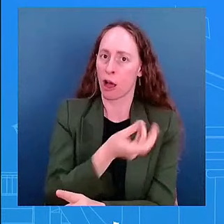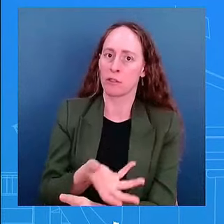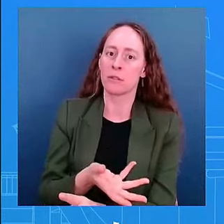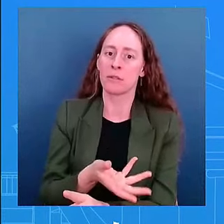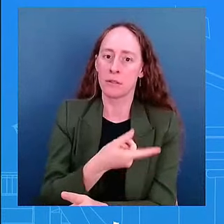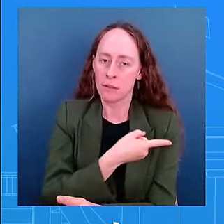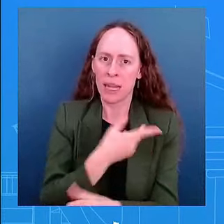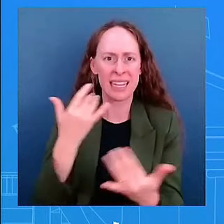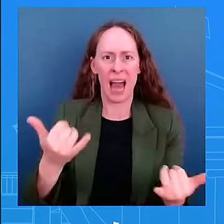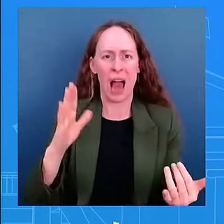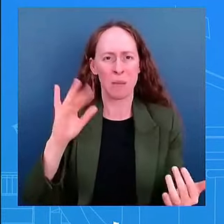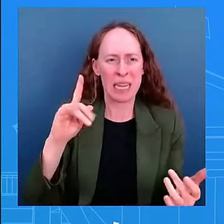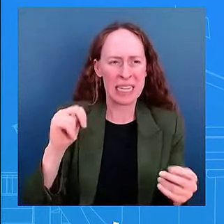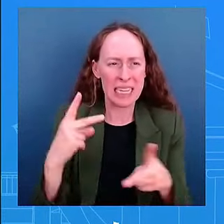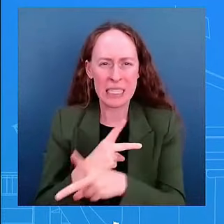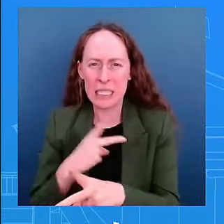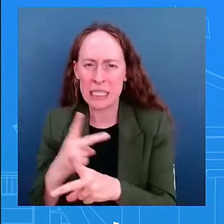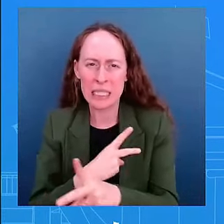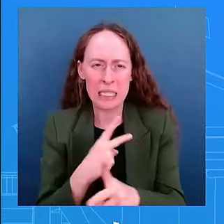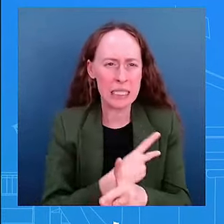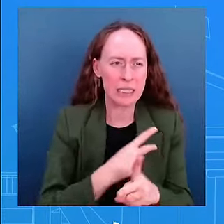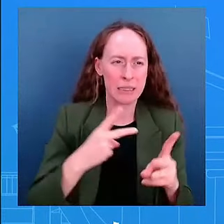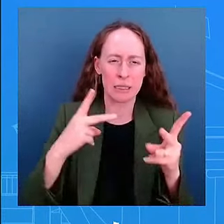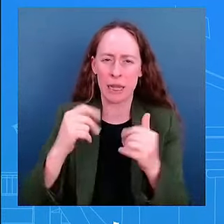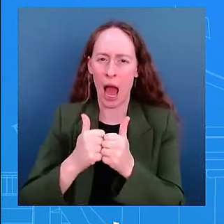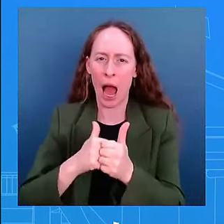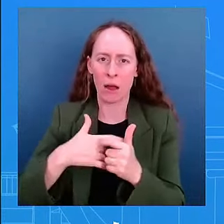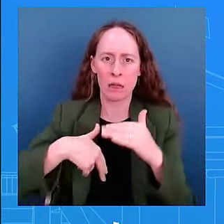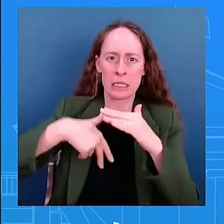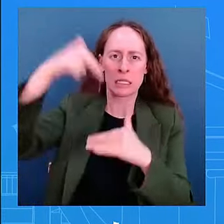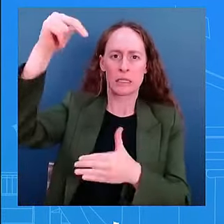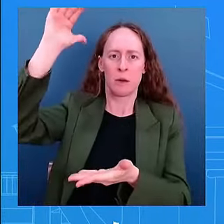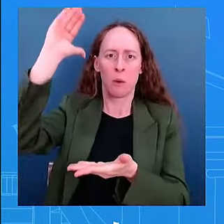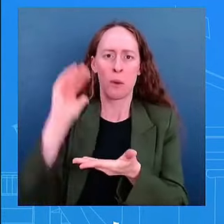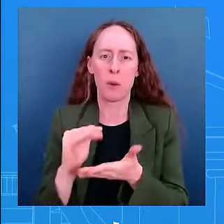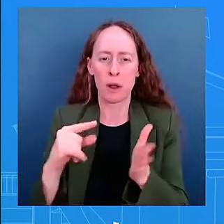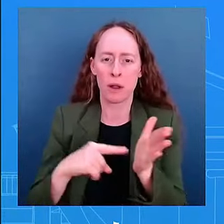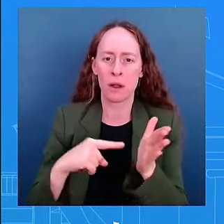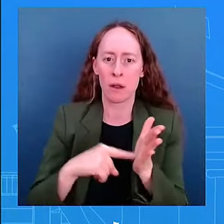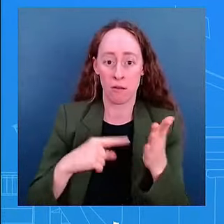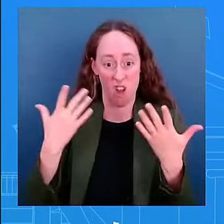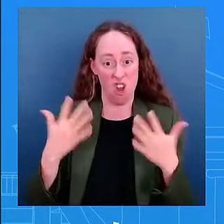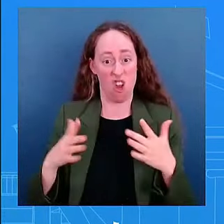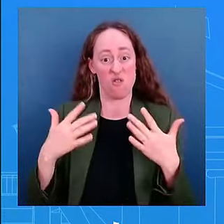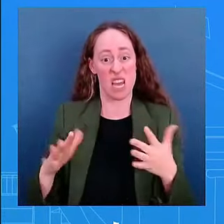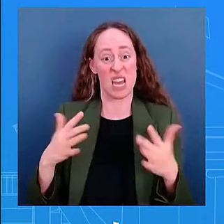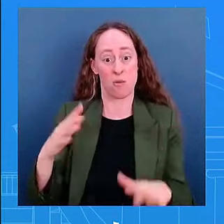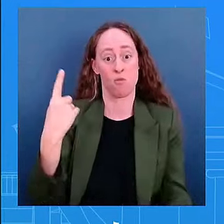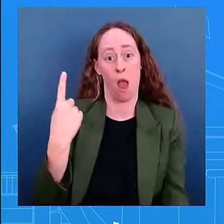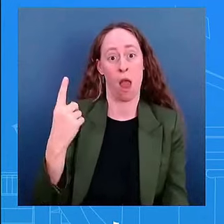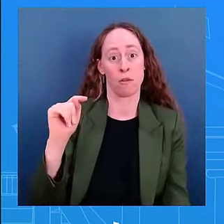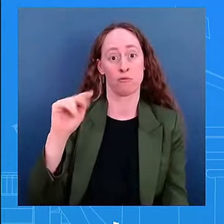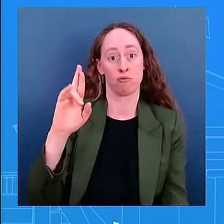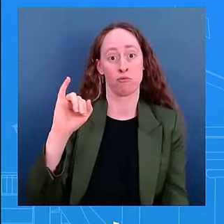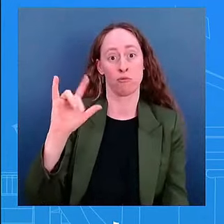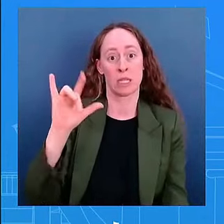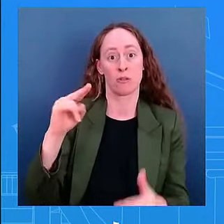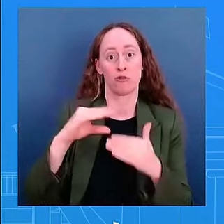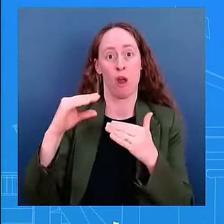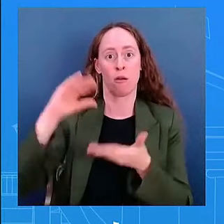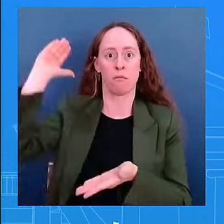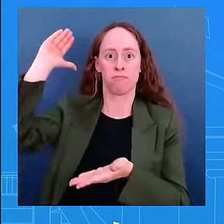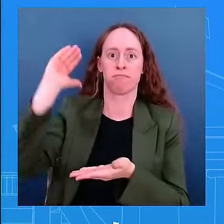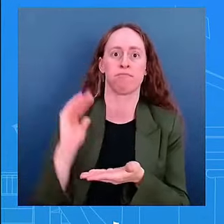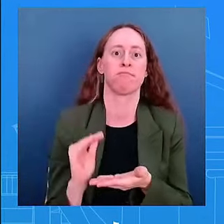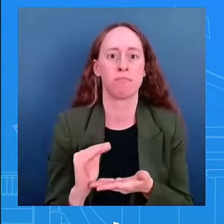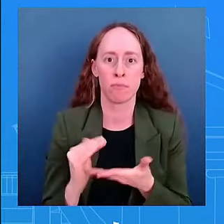address this one trillion dollars in deficit reduction into law that's what the president signed uh and uh and that would lower